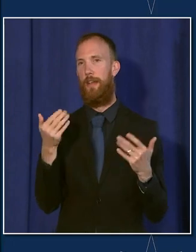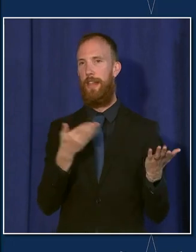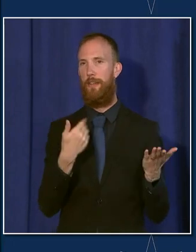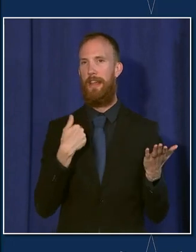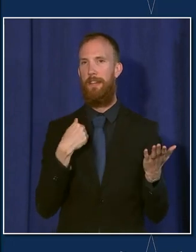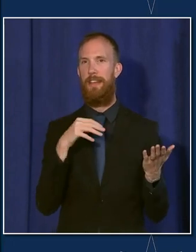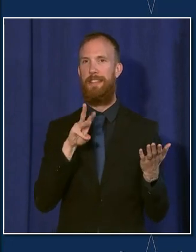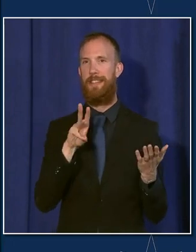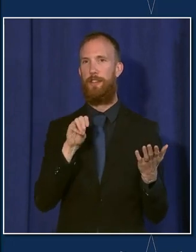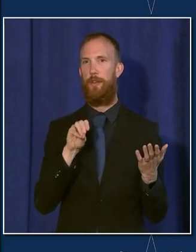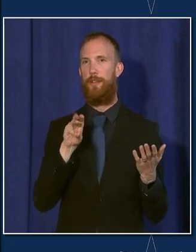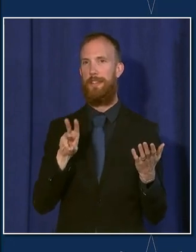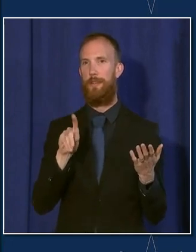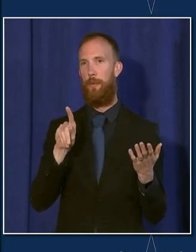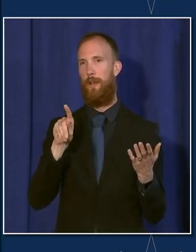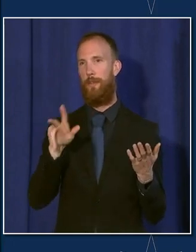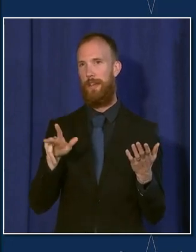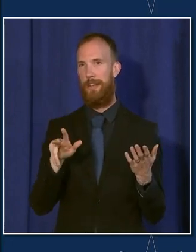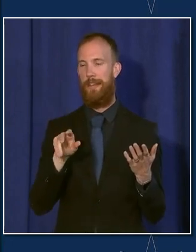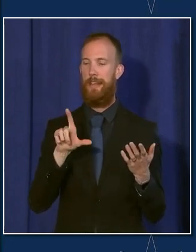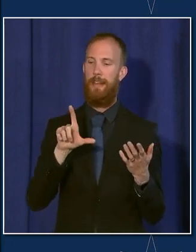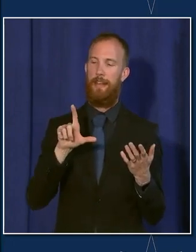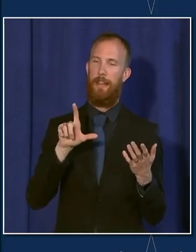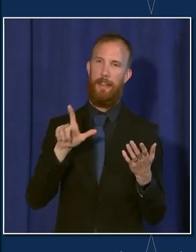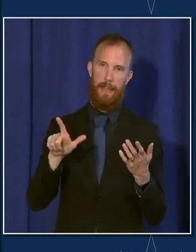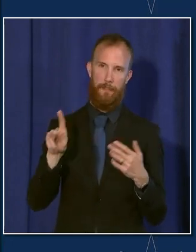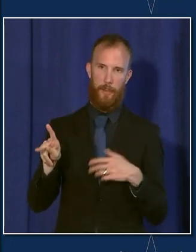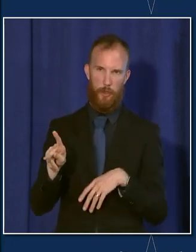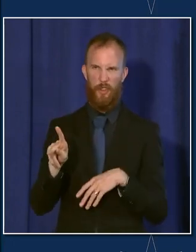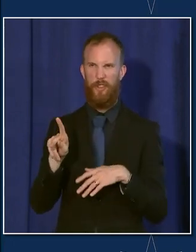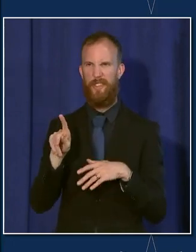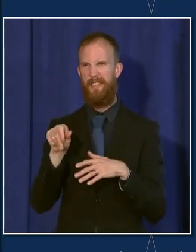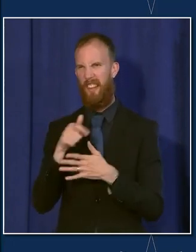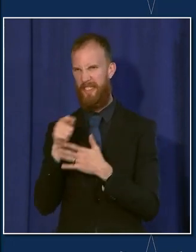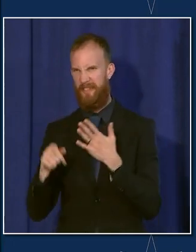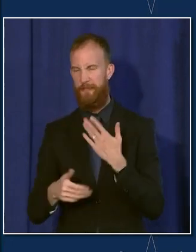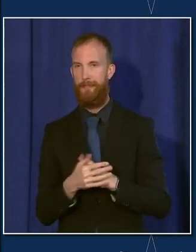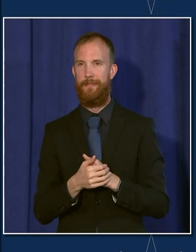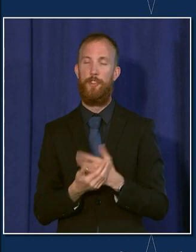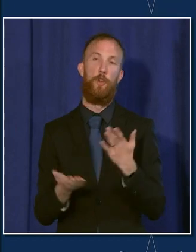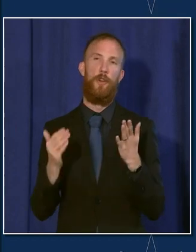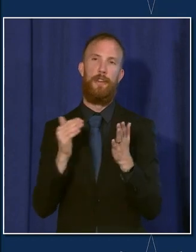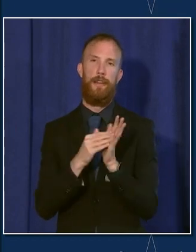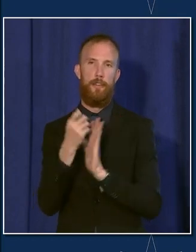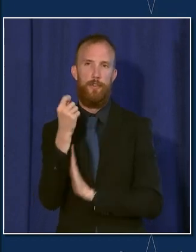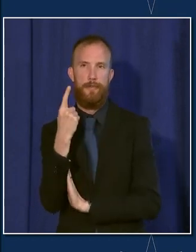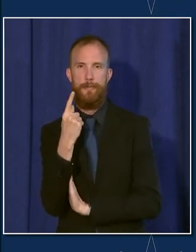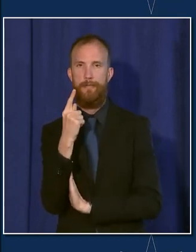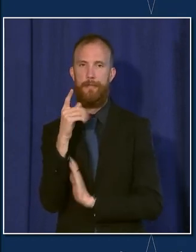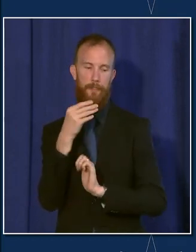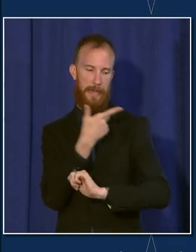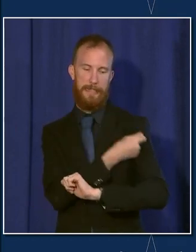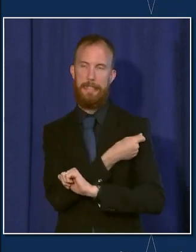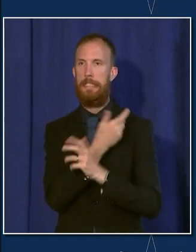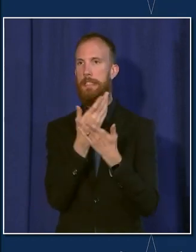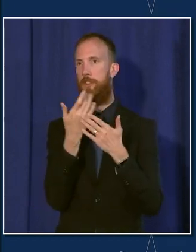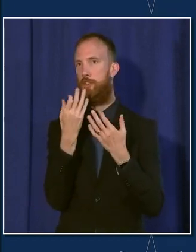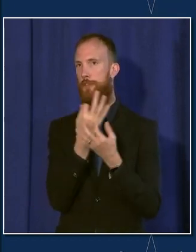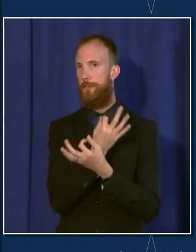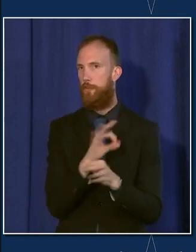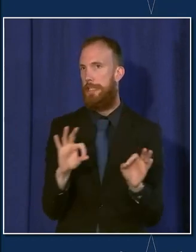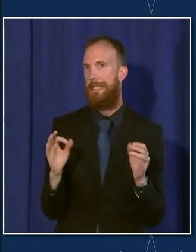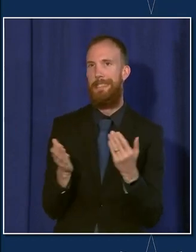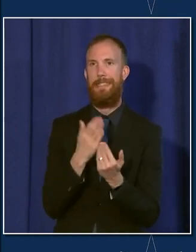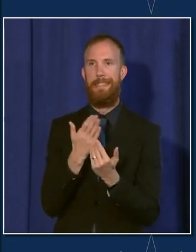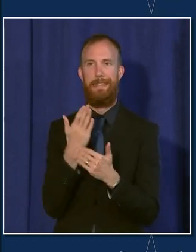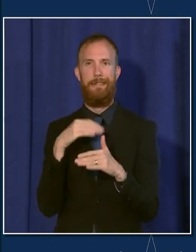Lakeview, North Center, Lincoln Square and Uptown. COVID vaccines remain free, widely available. Most Chicagoans are getting vaccine from